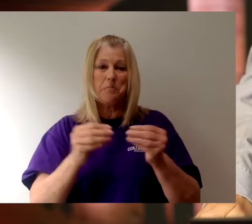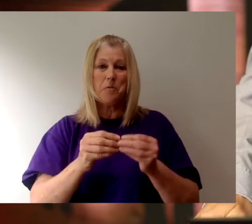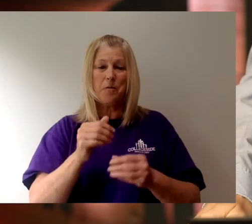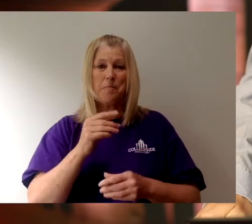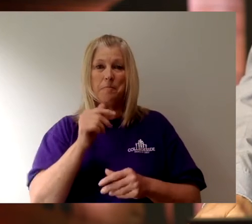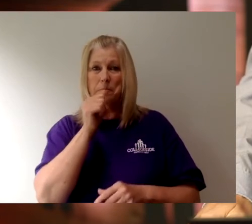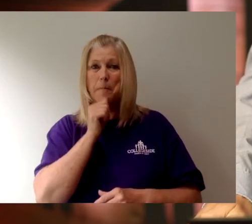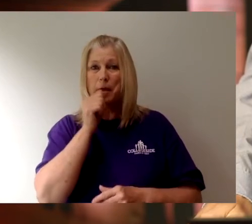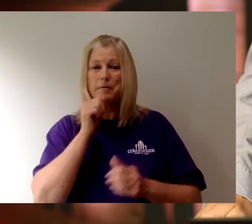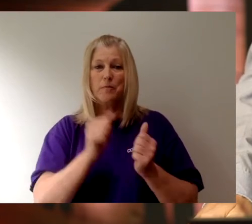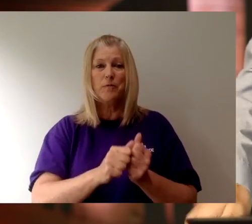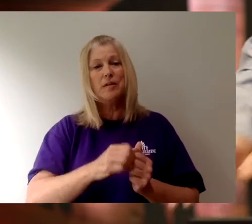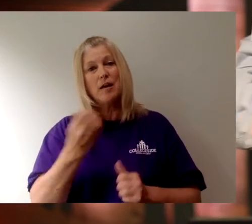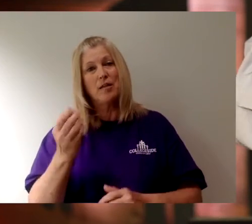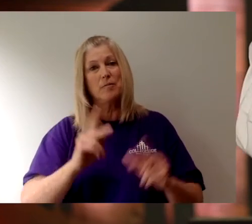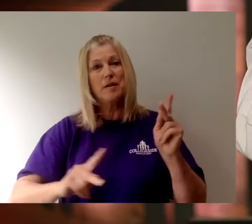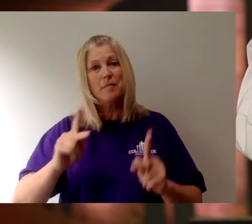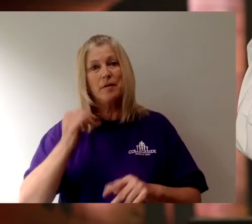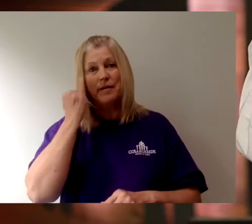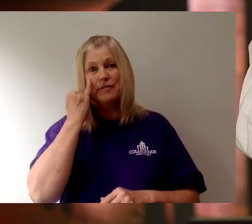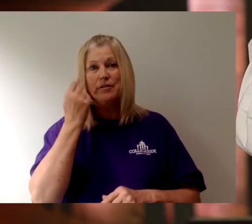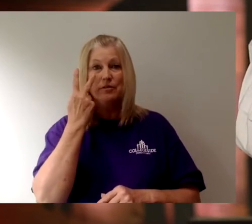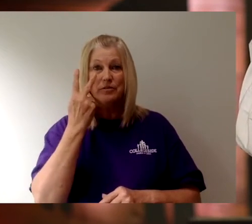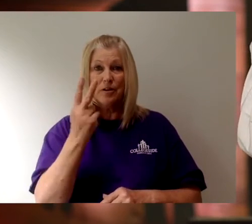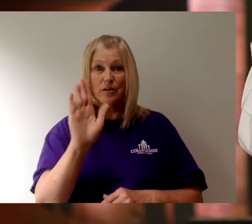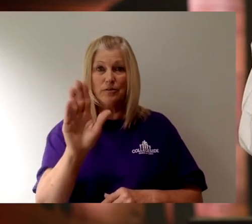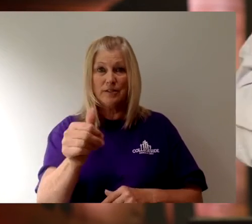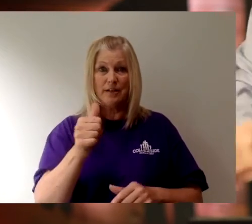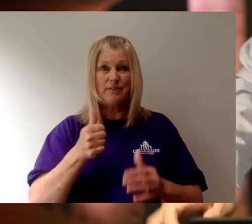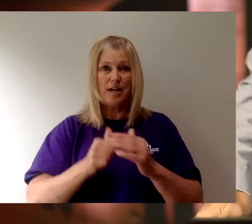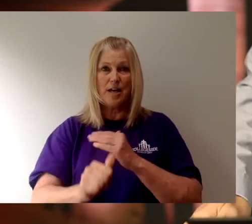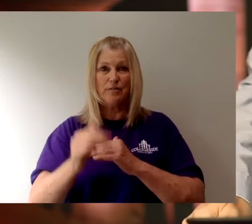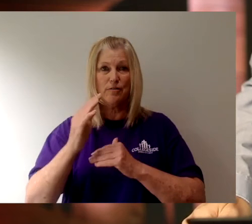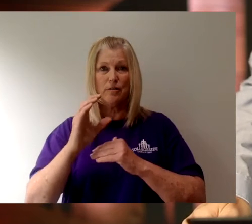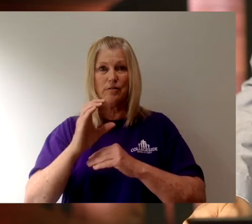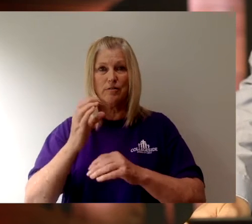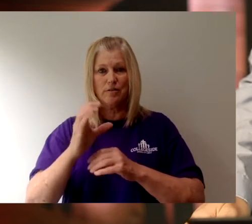patient with others, if you saw yourself as under construction?